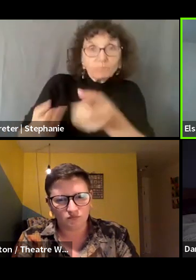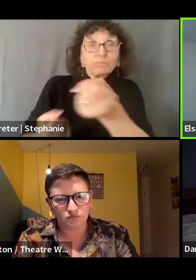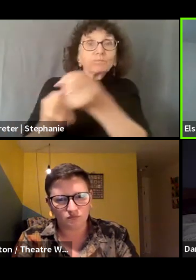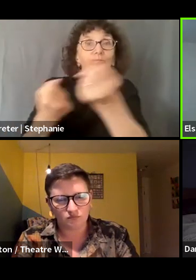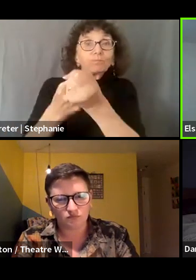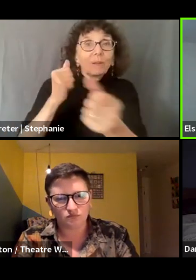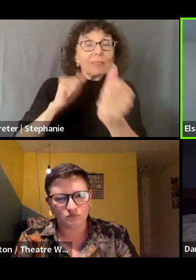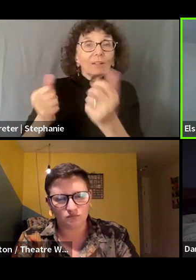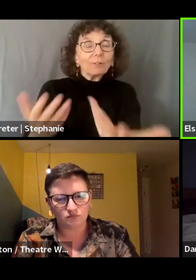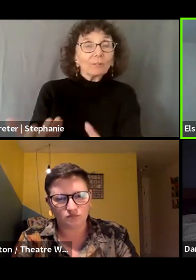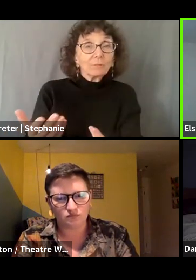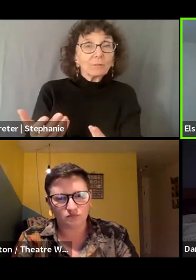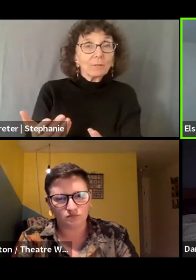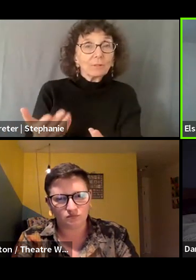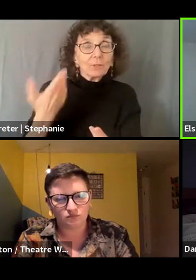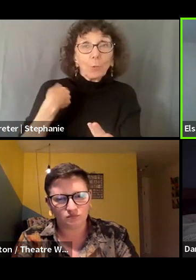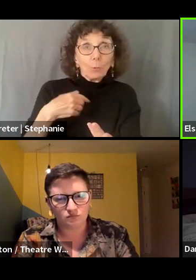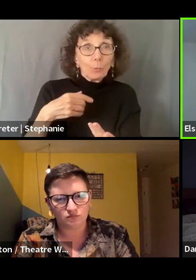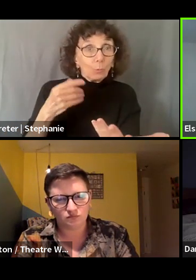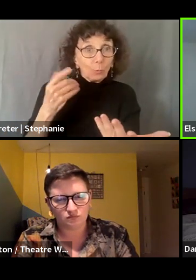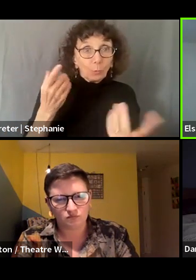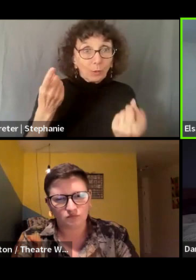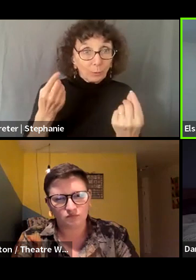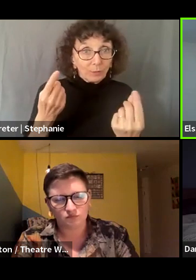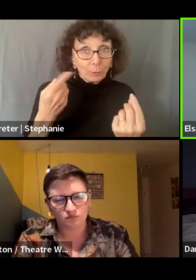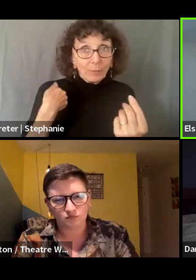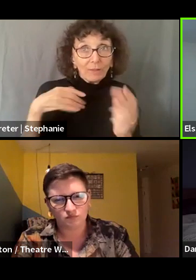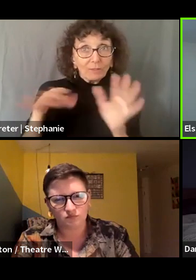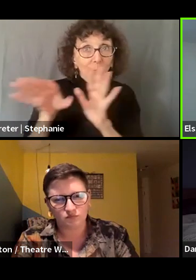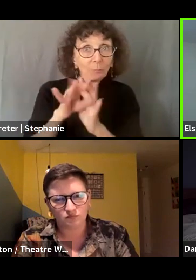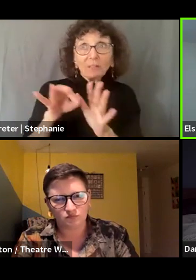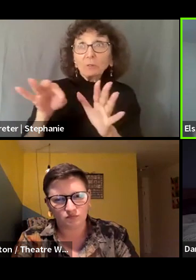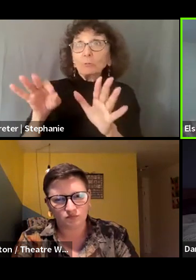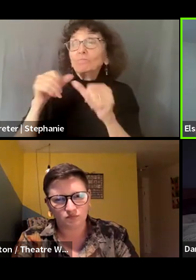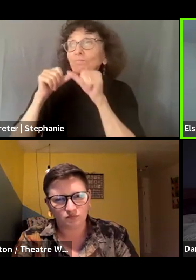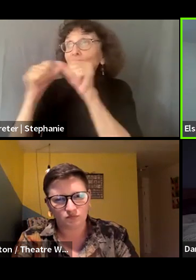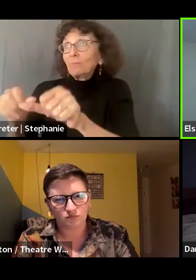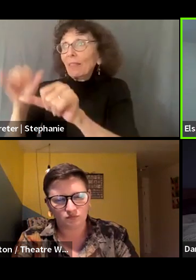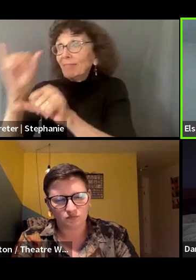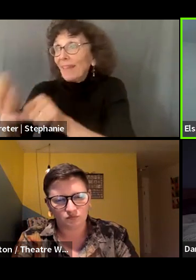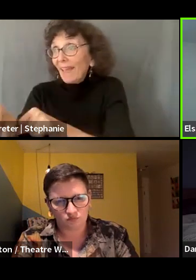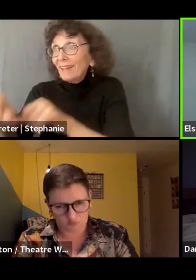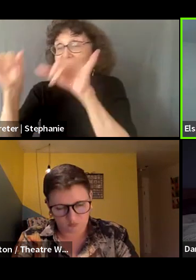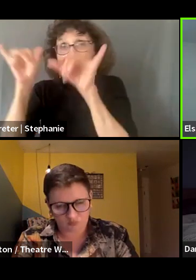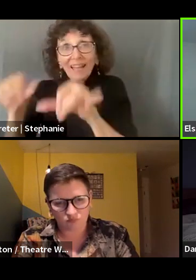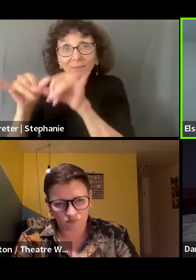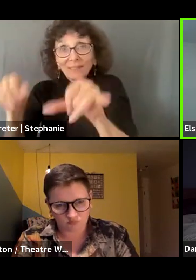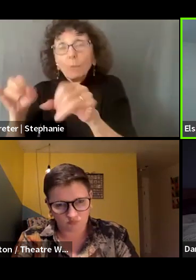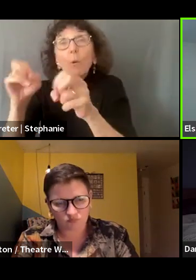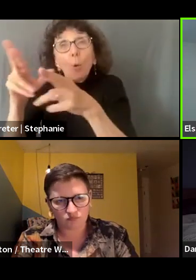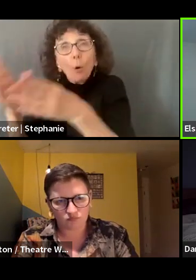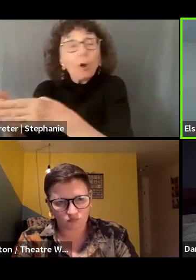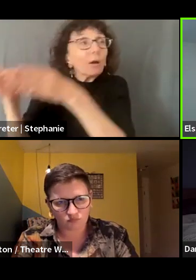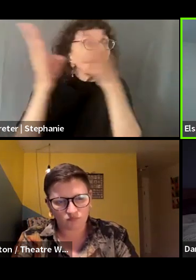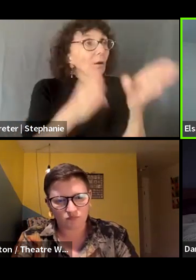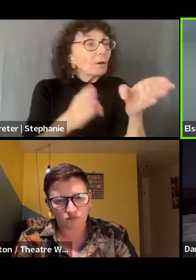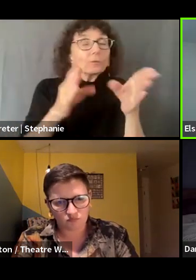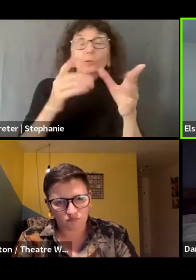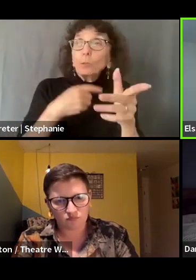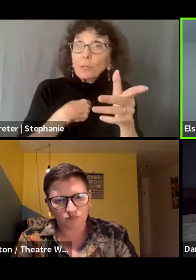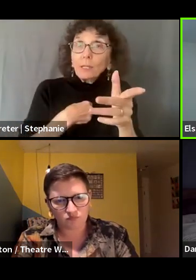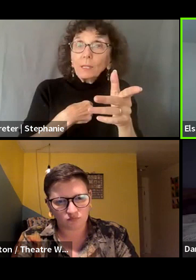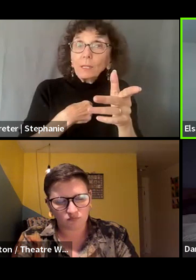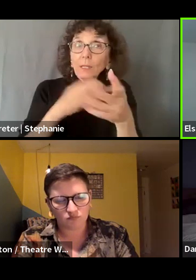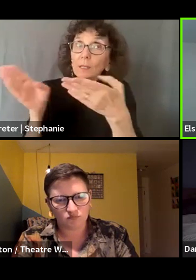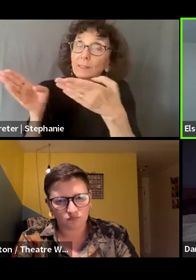choice between that and something that's more democratic, more representative of the entire,